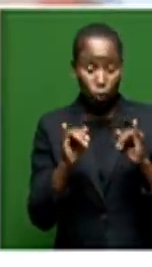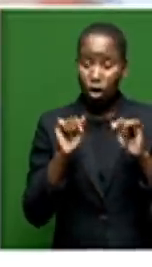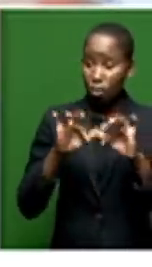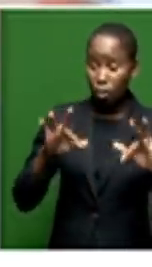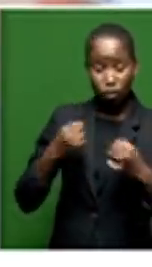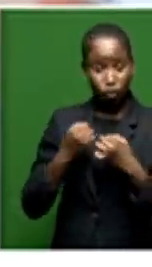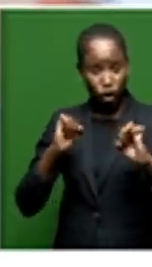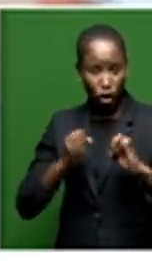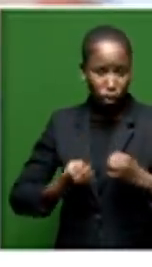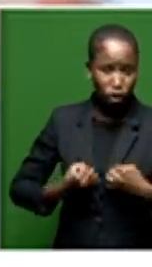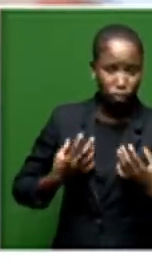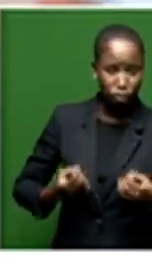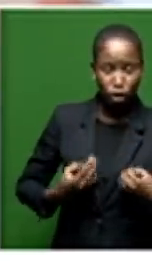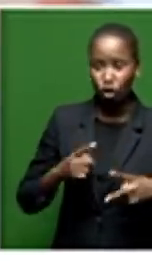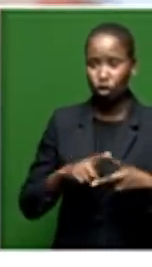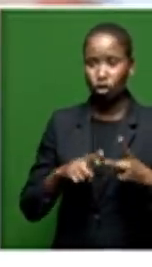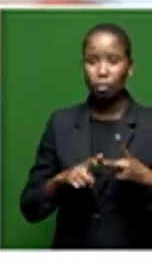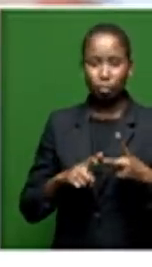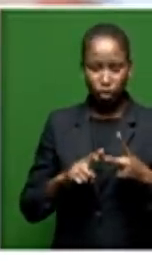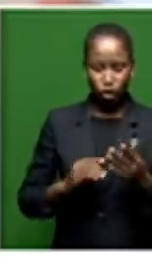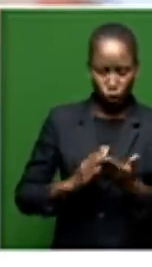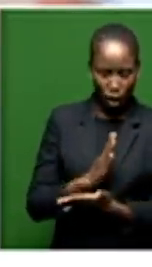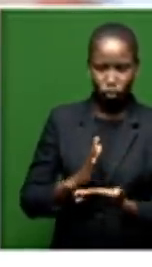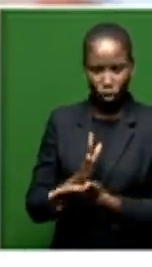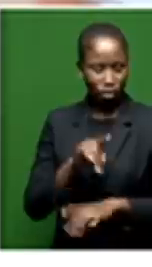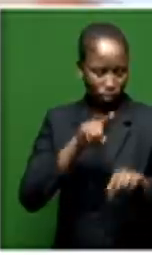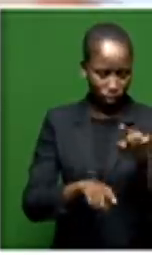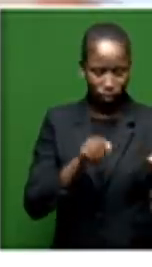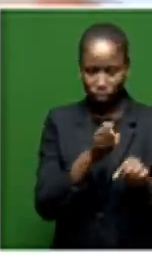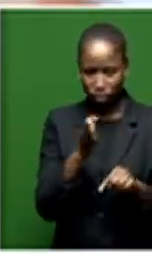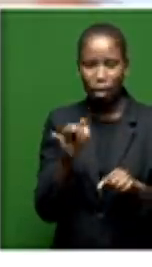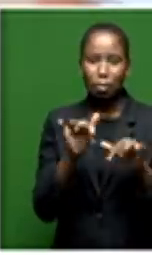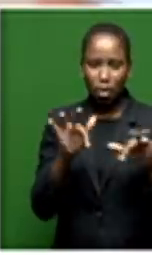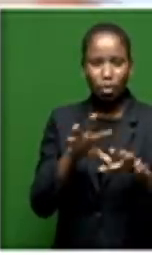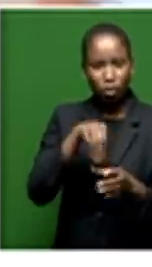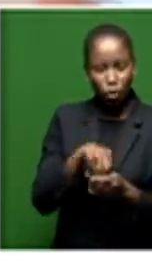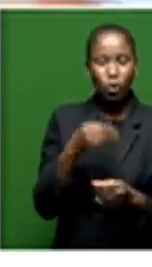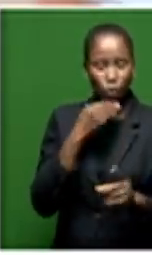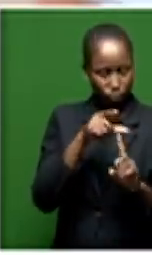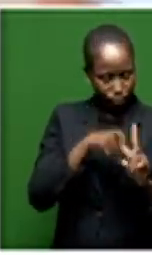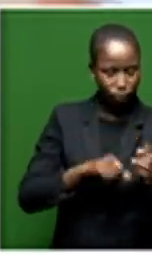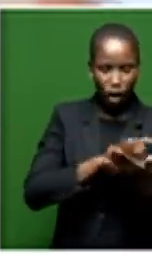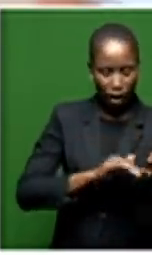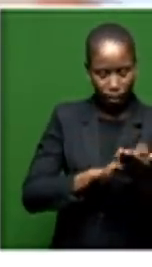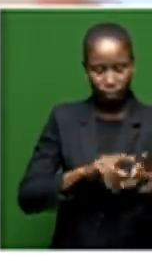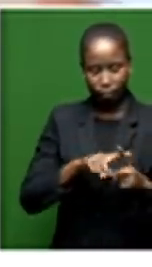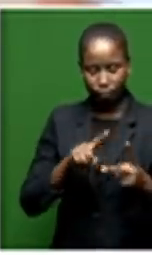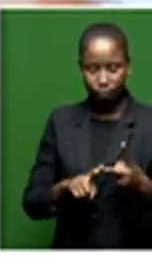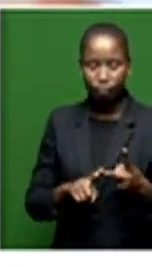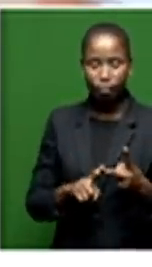and the civil rights that I and so many other people, including also Comrade Ace Makashule and President